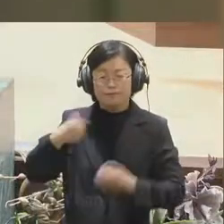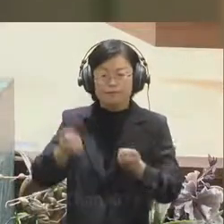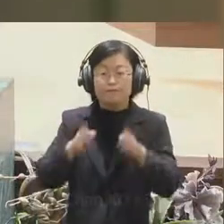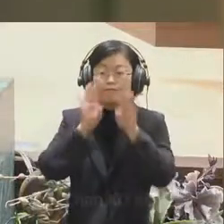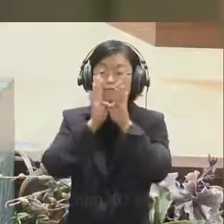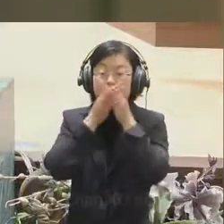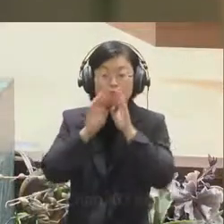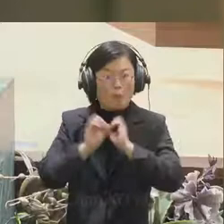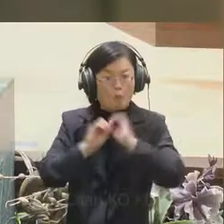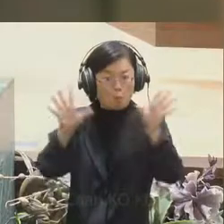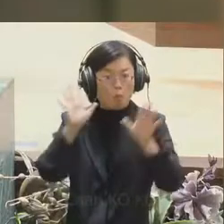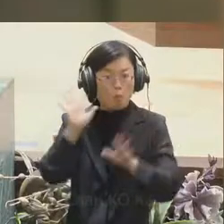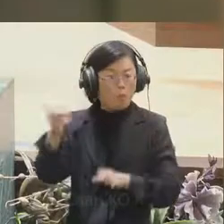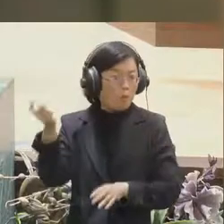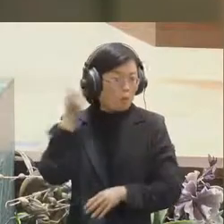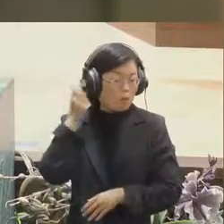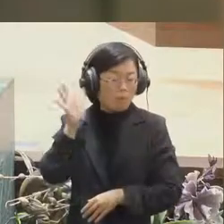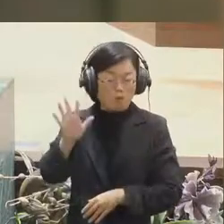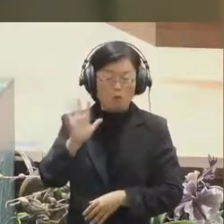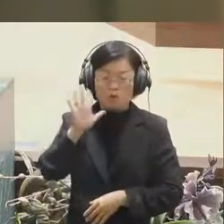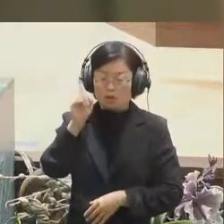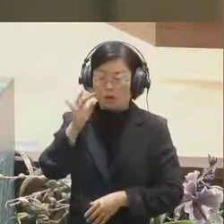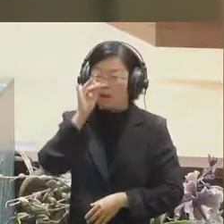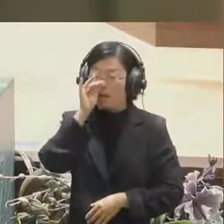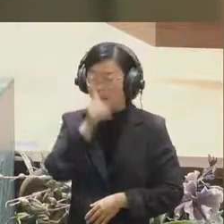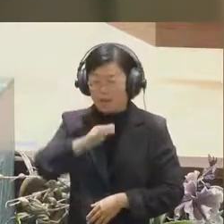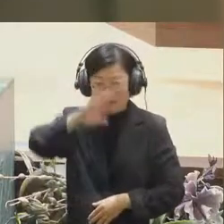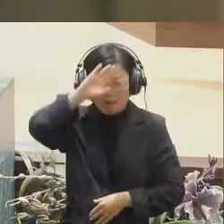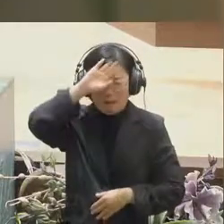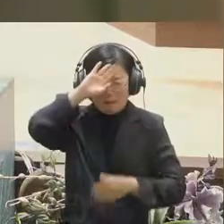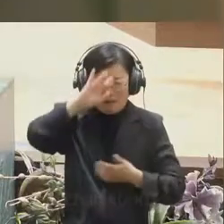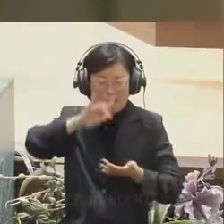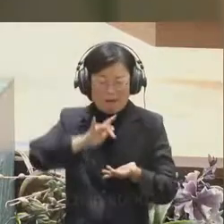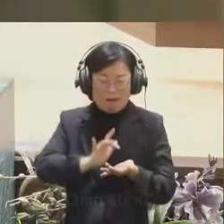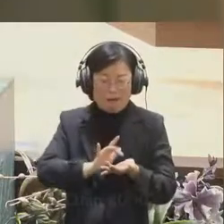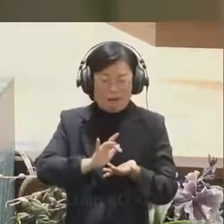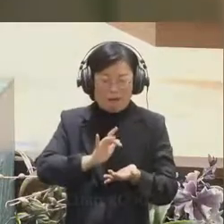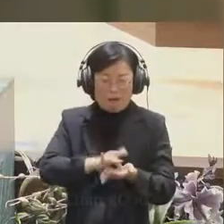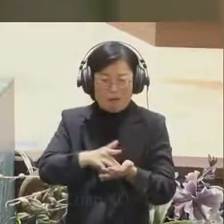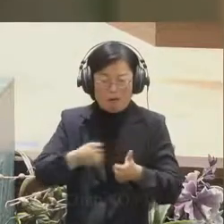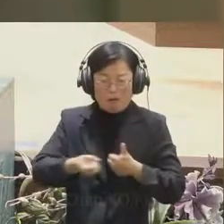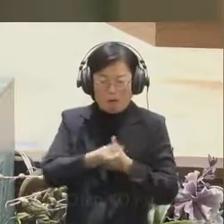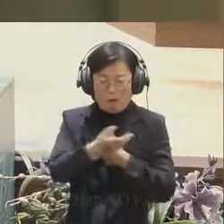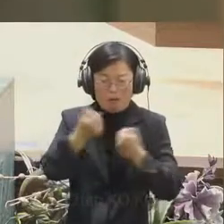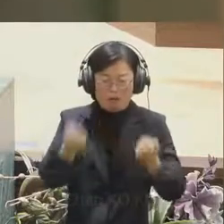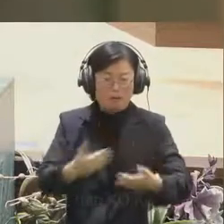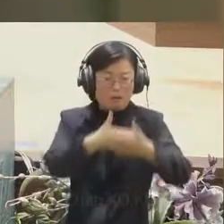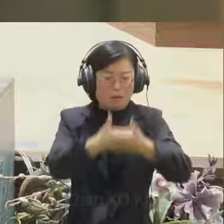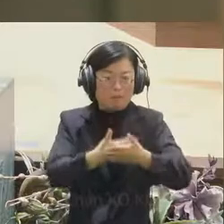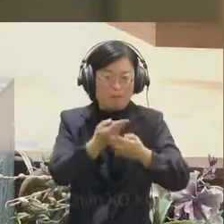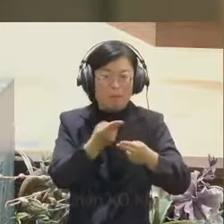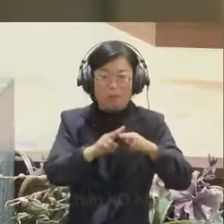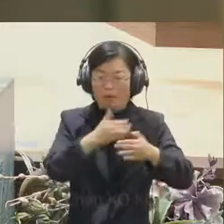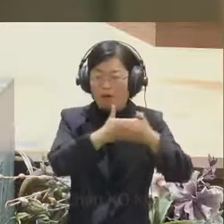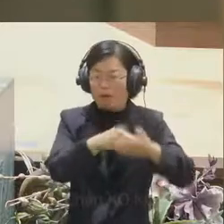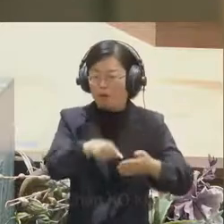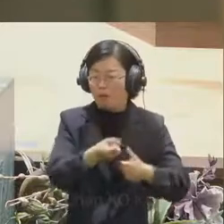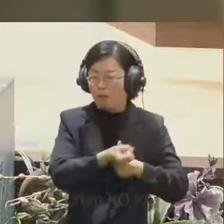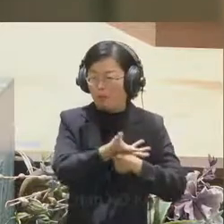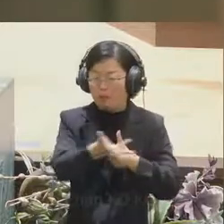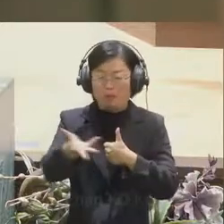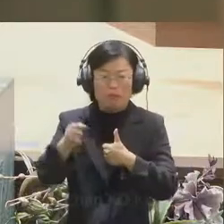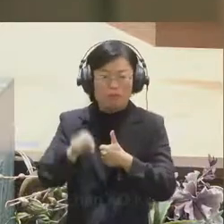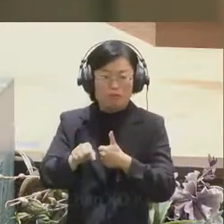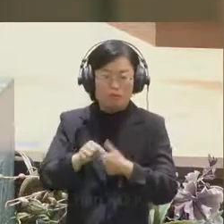that a strange virus was spreading rapidly in Wuhan cityMany experts speculated that at